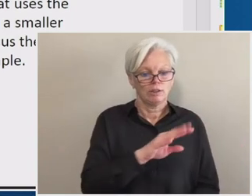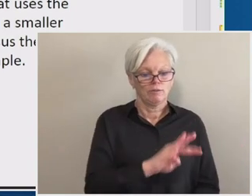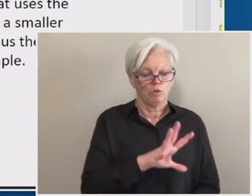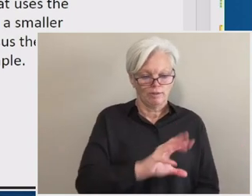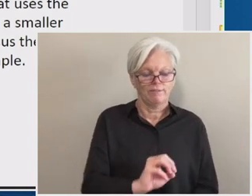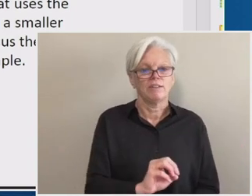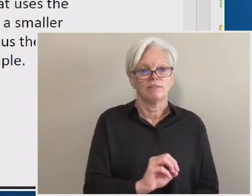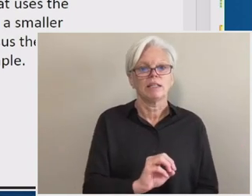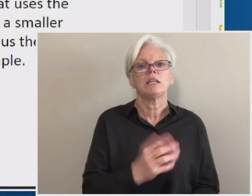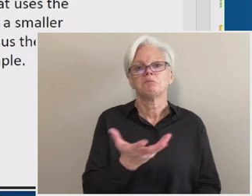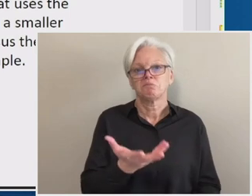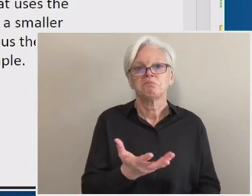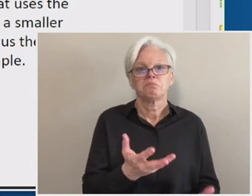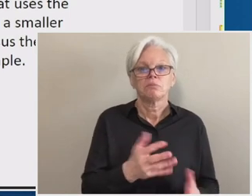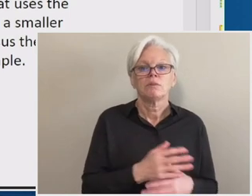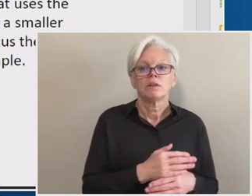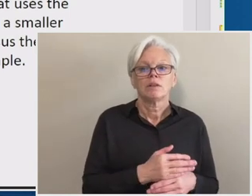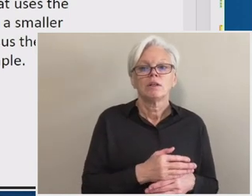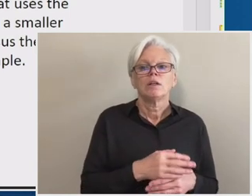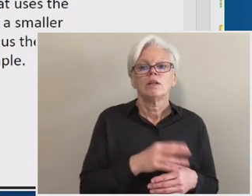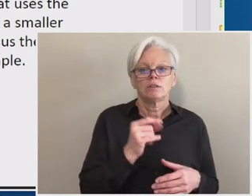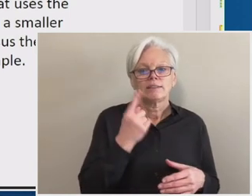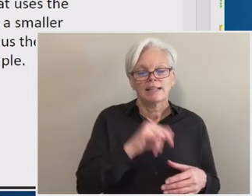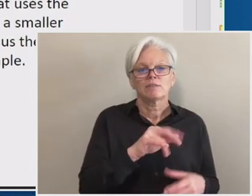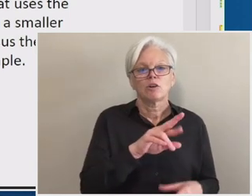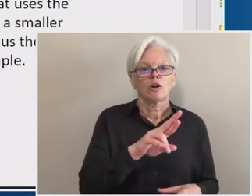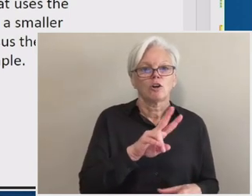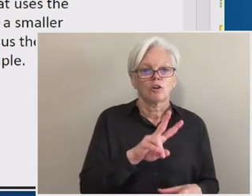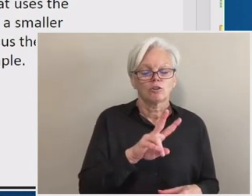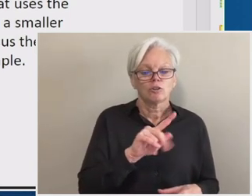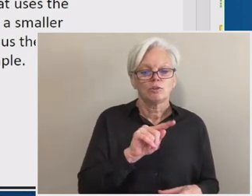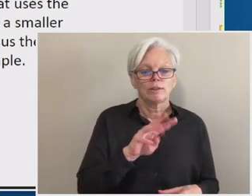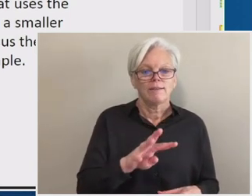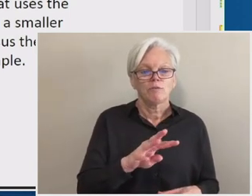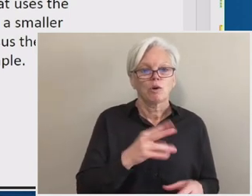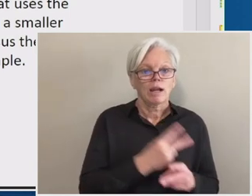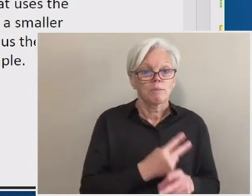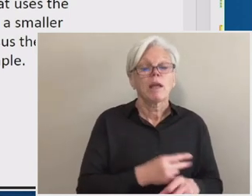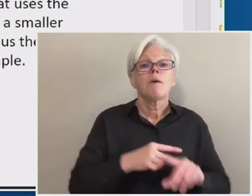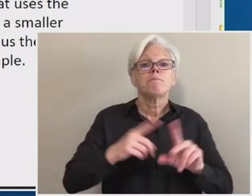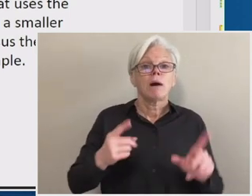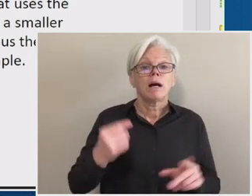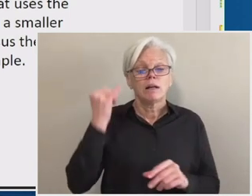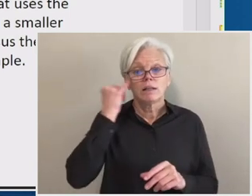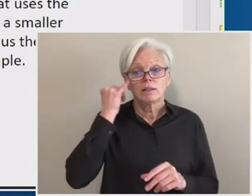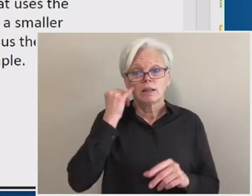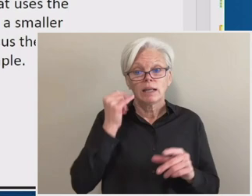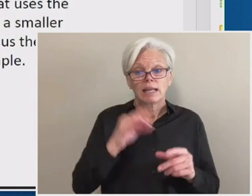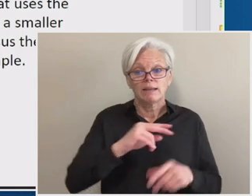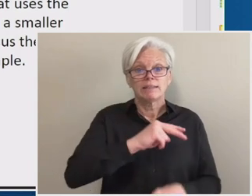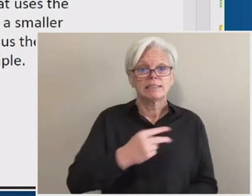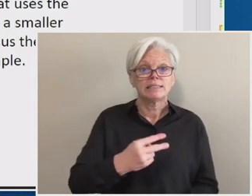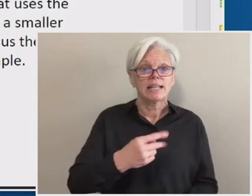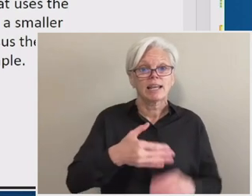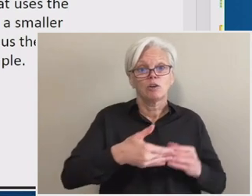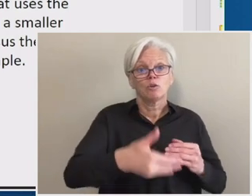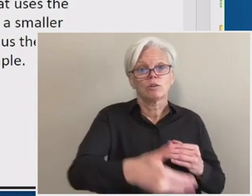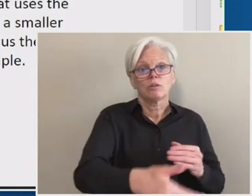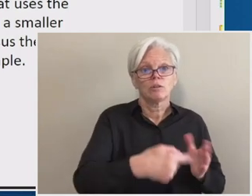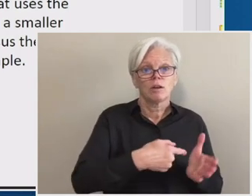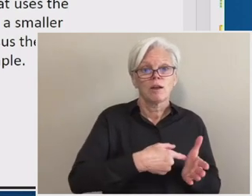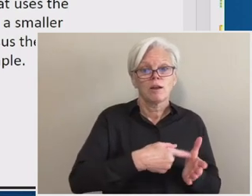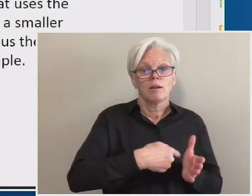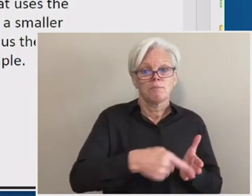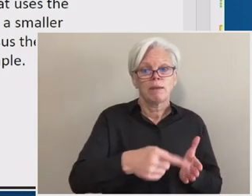However, the question becomes more complicated when you get into second or subsequent payment periods.